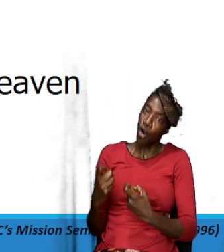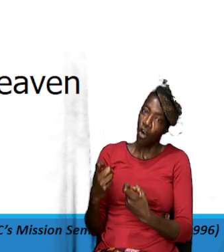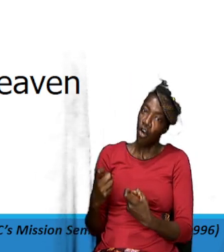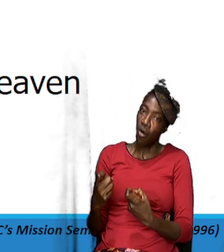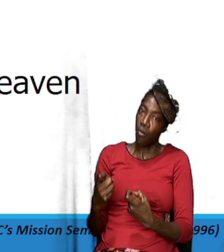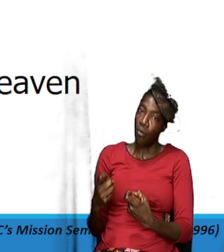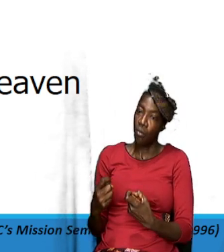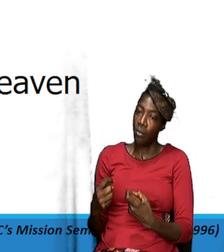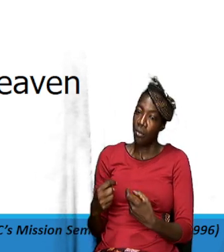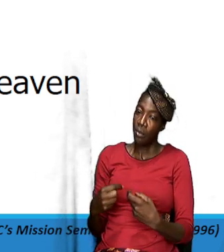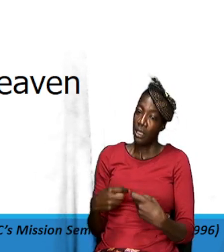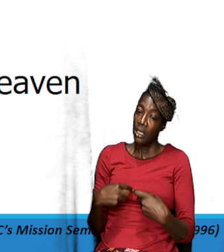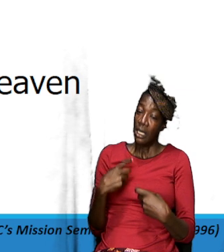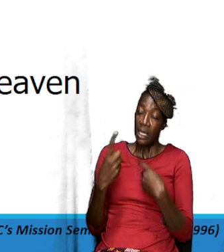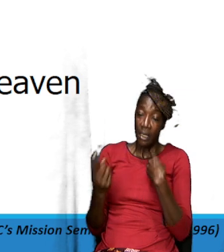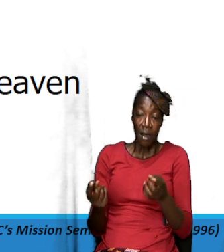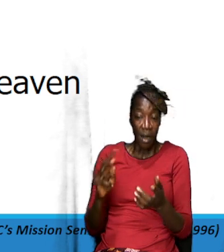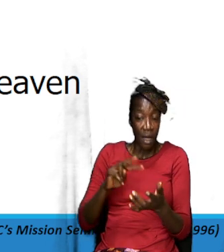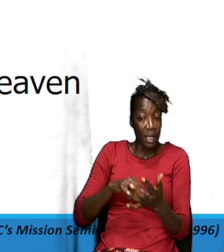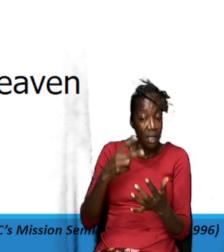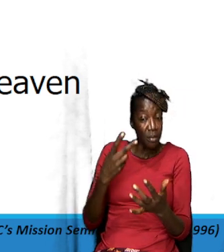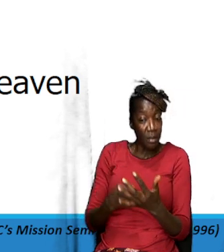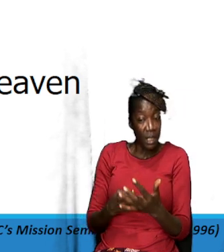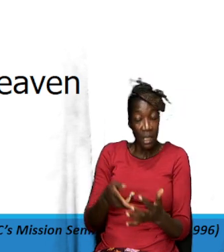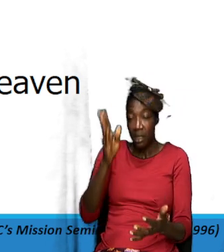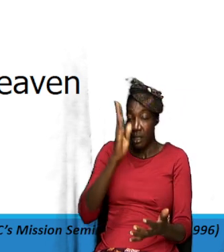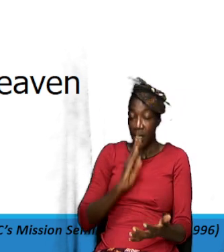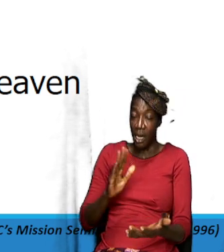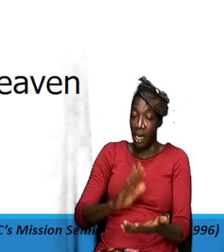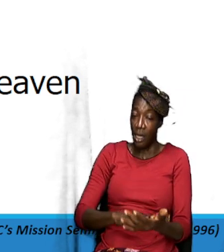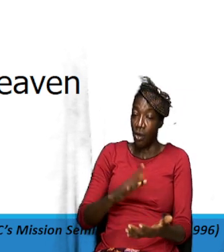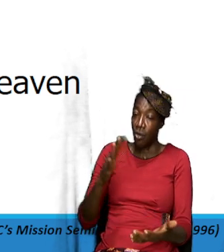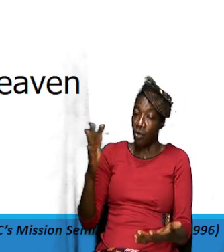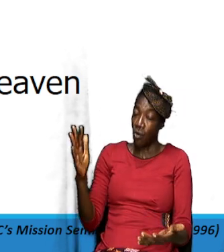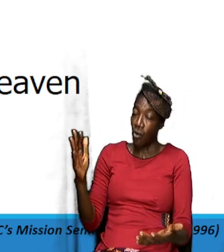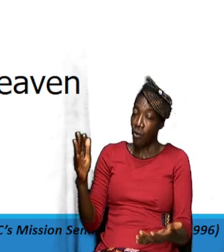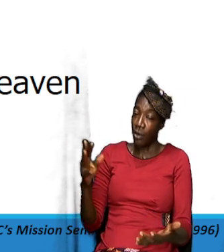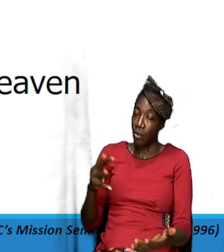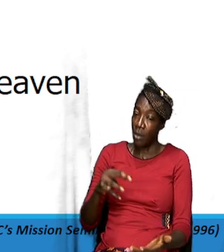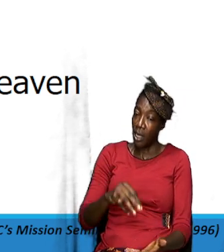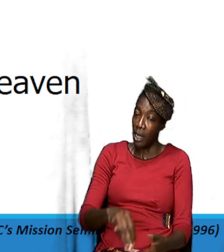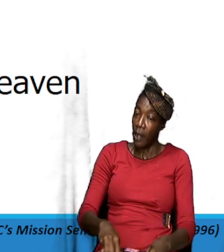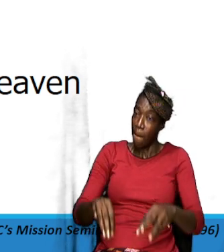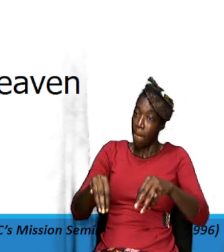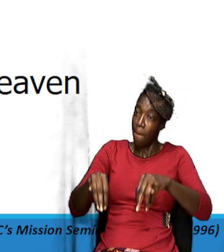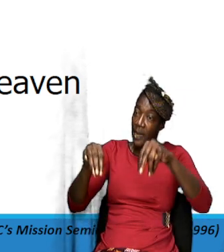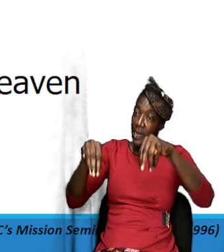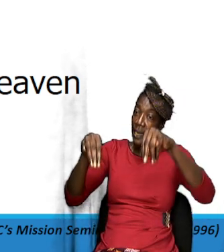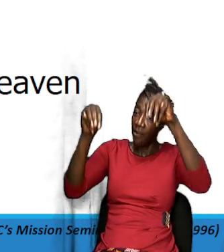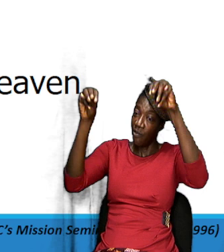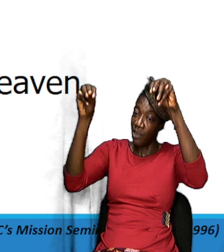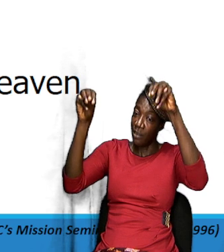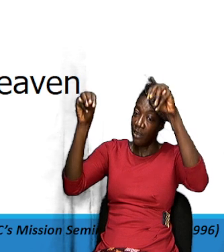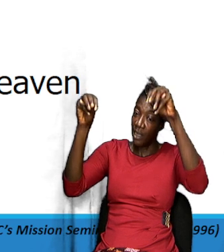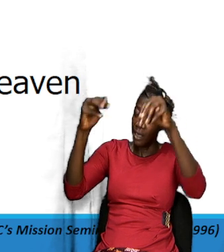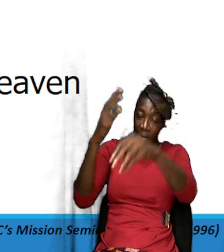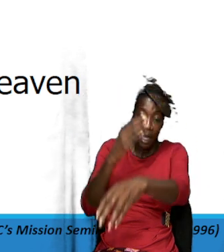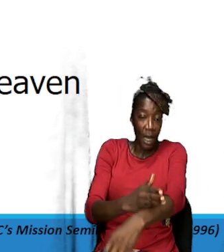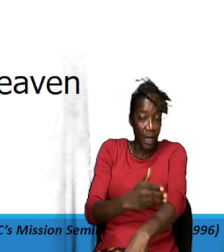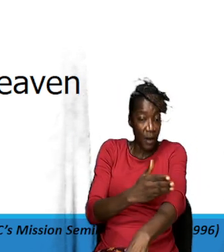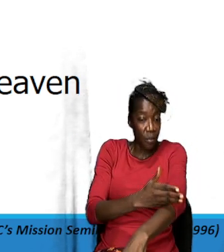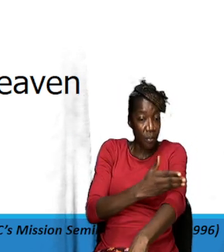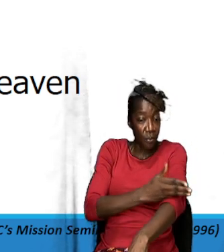set forth the means by which God's glory is to be manifested and promoted on